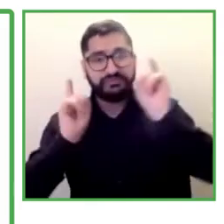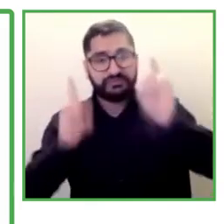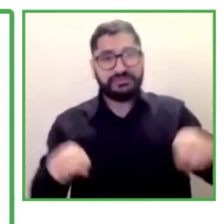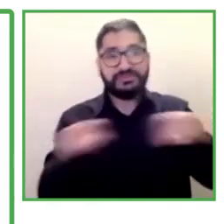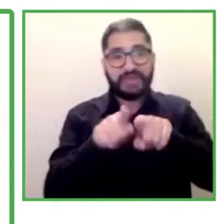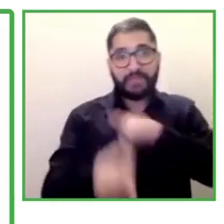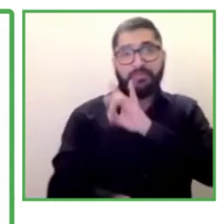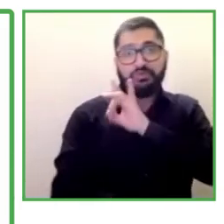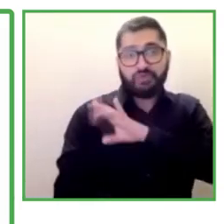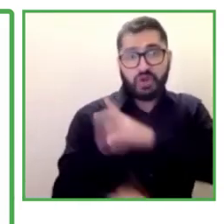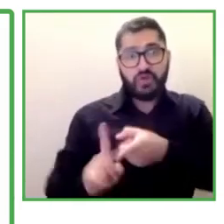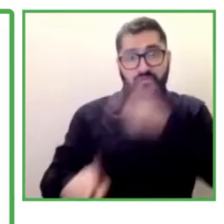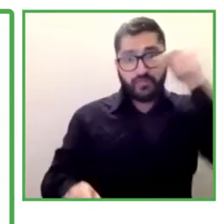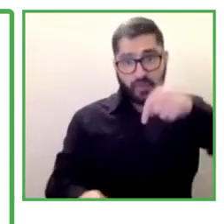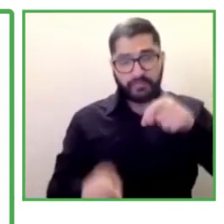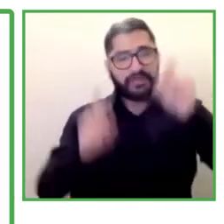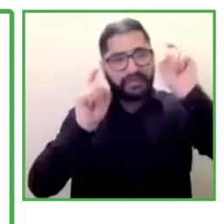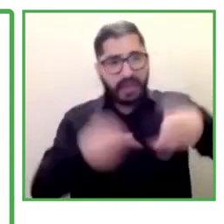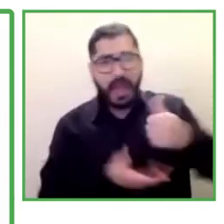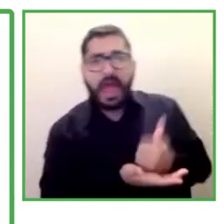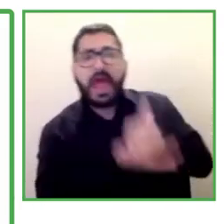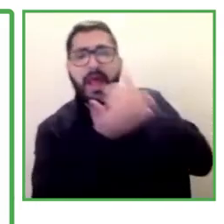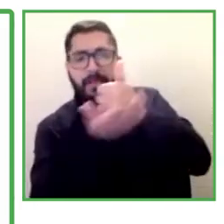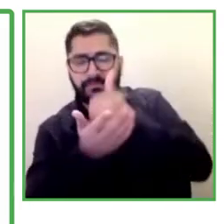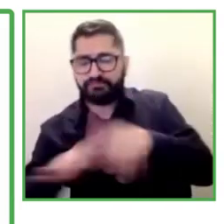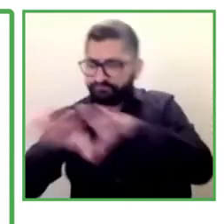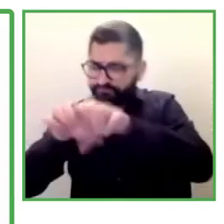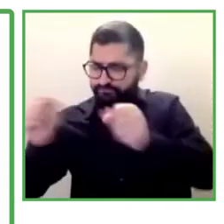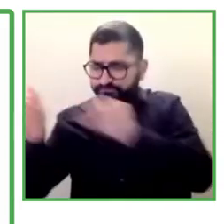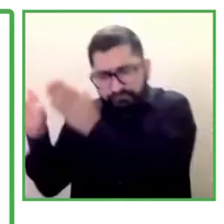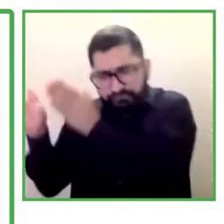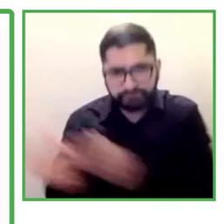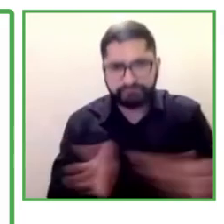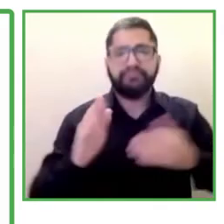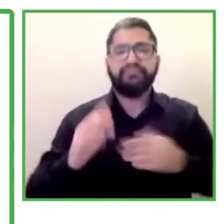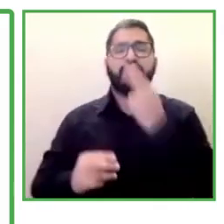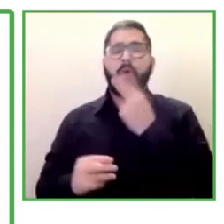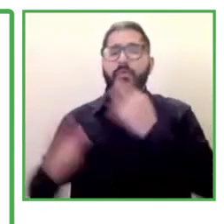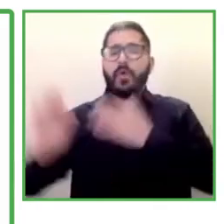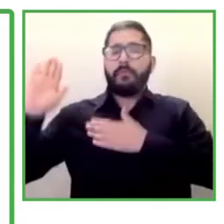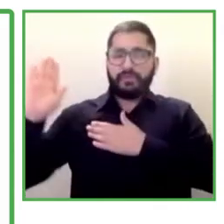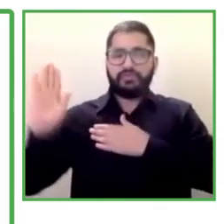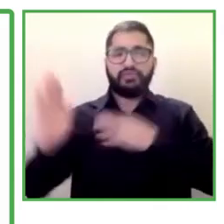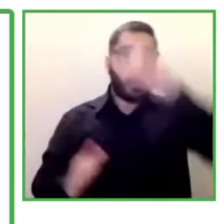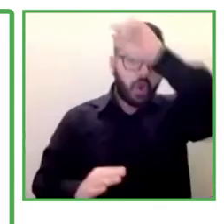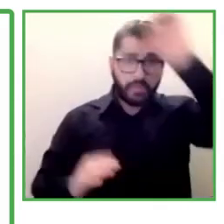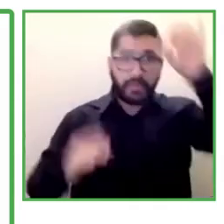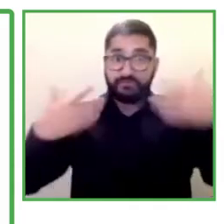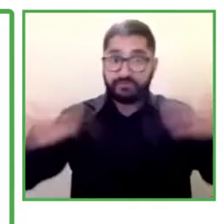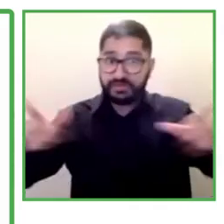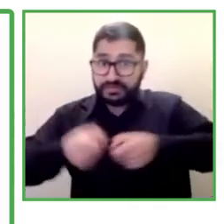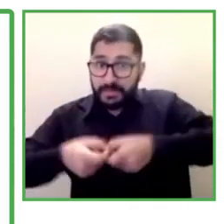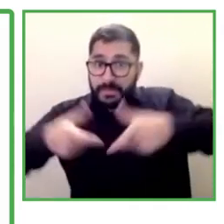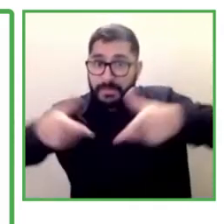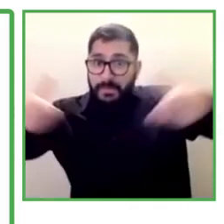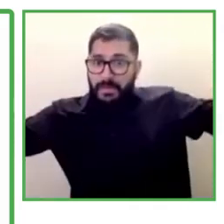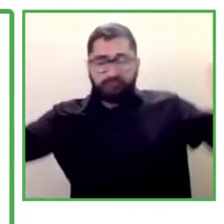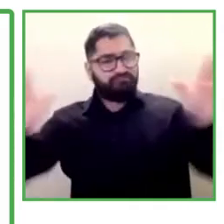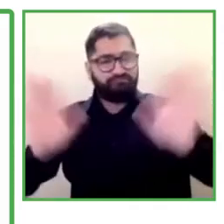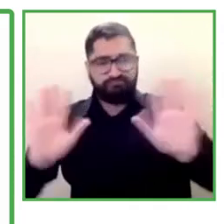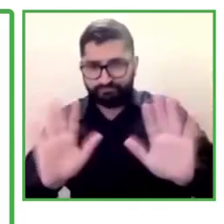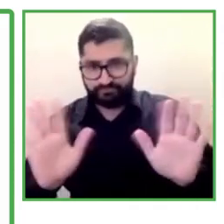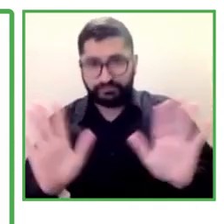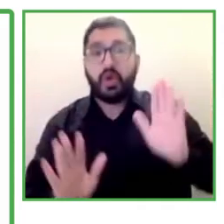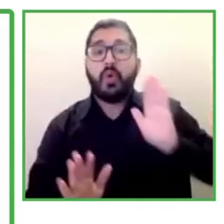what we have been doing in Colombia. I'm not going to extend too much because our panelists are going to elaborate more